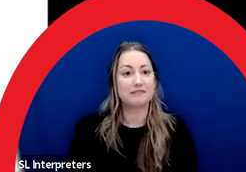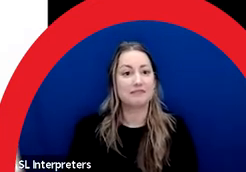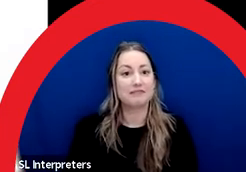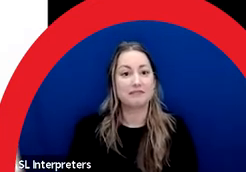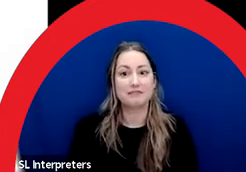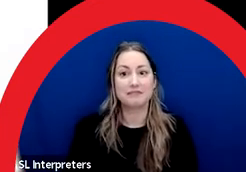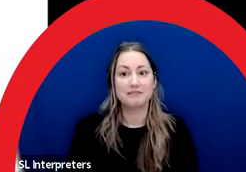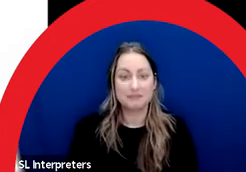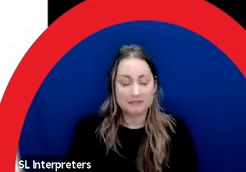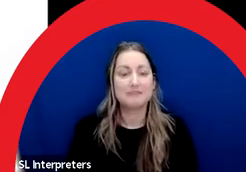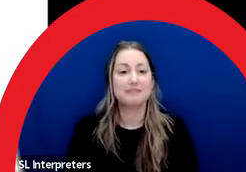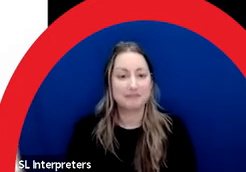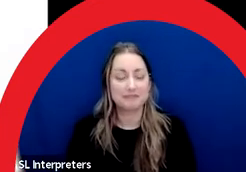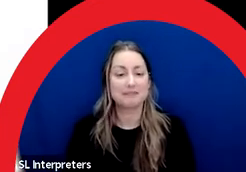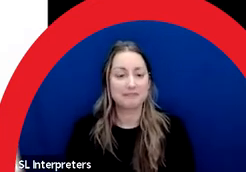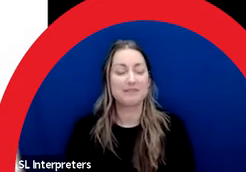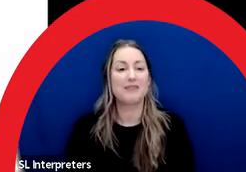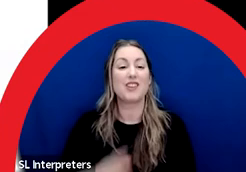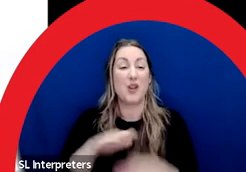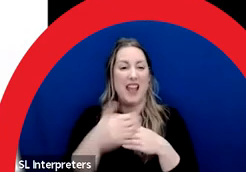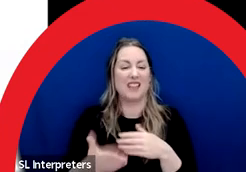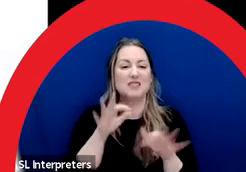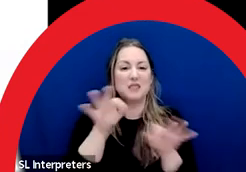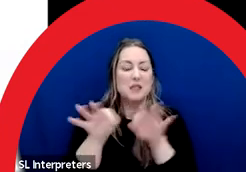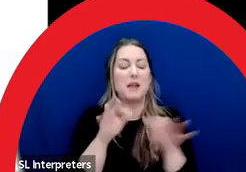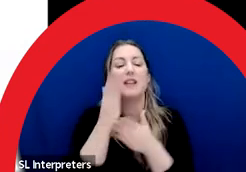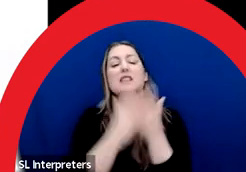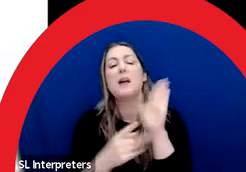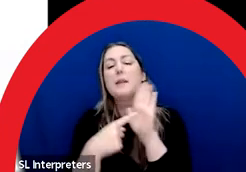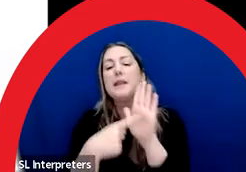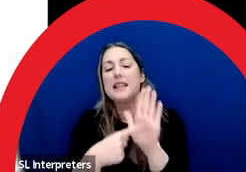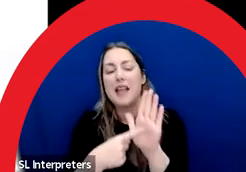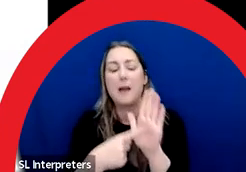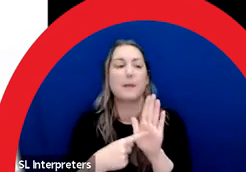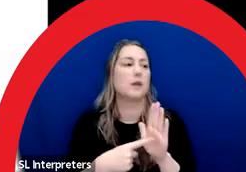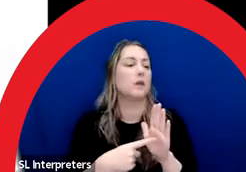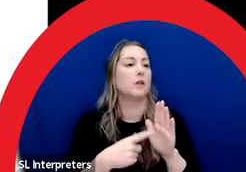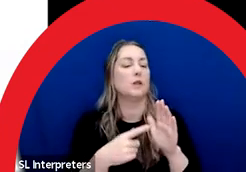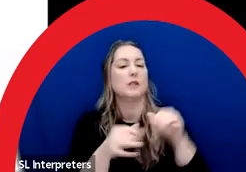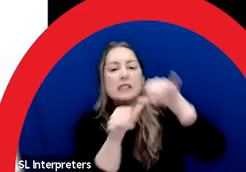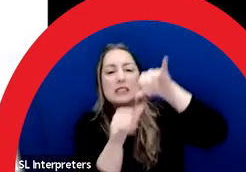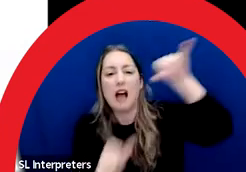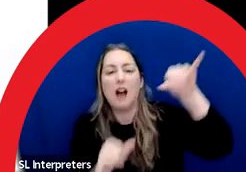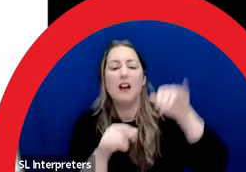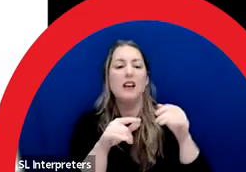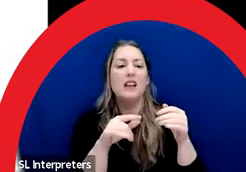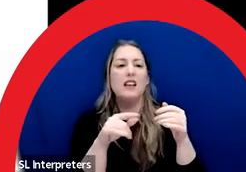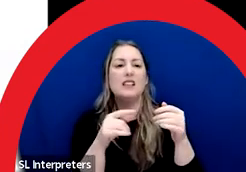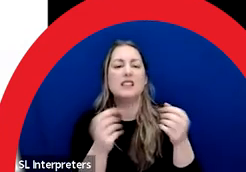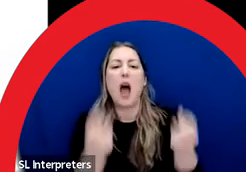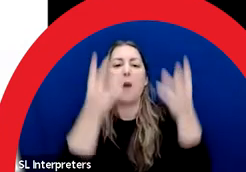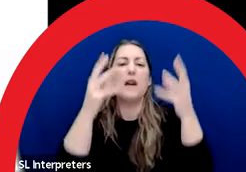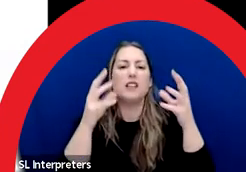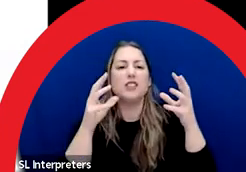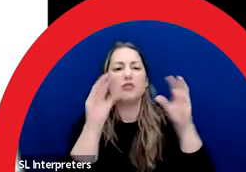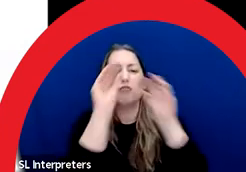Next part of the presentation is a quick look at some examples that vary in size, detail, coverage, but also